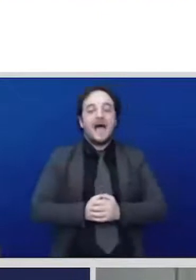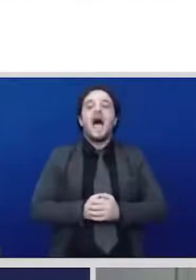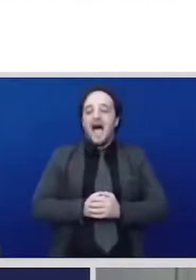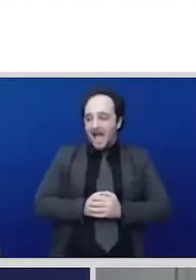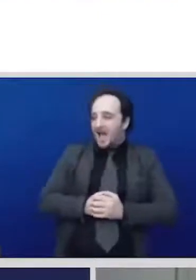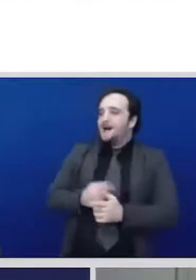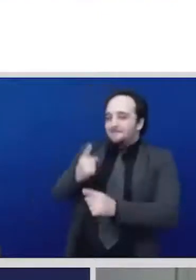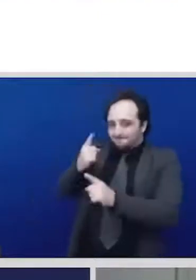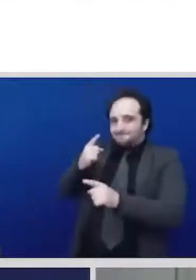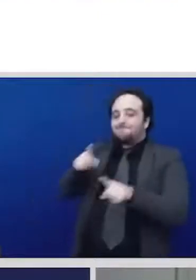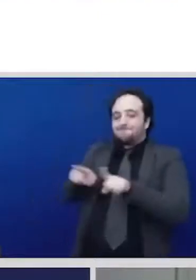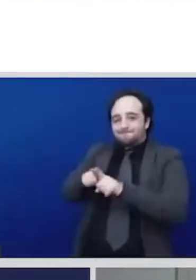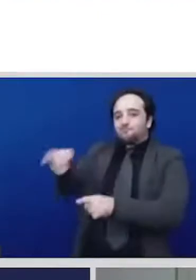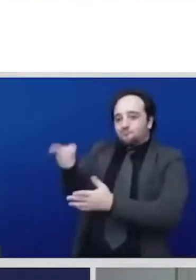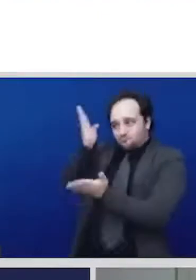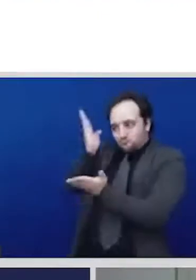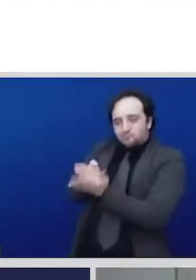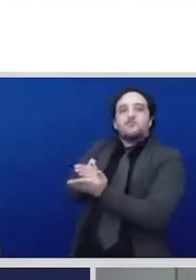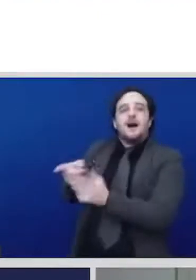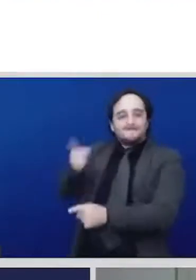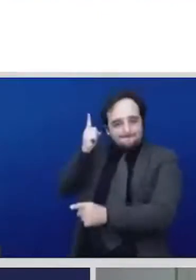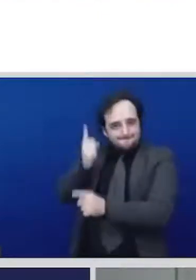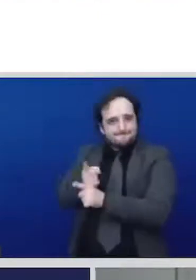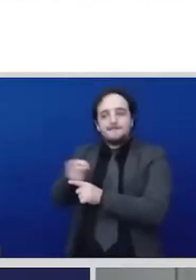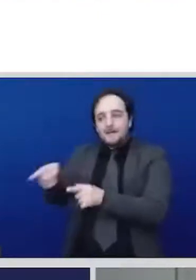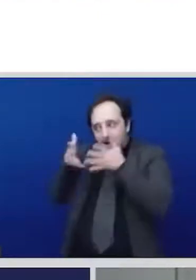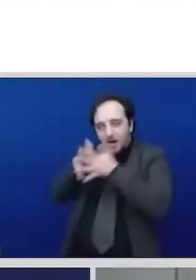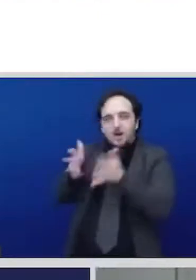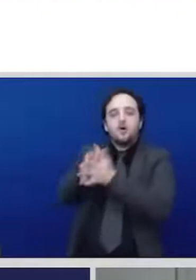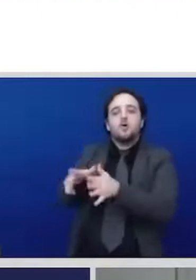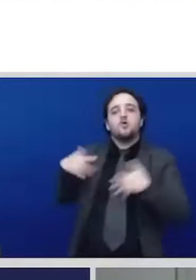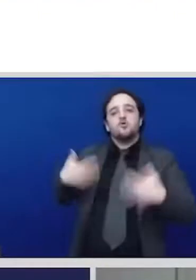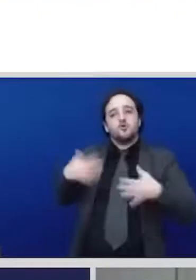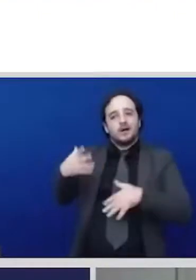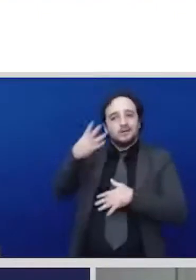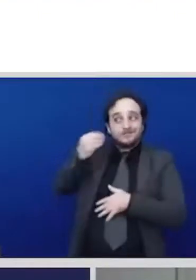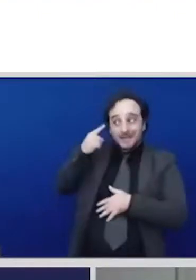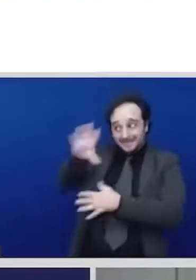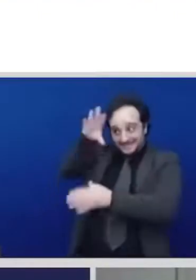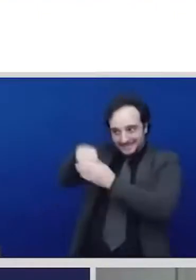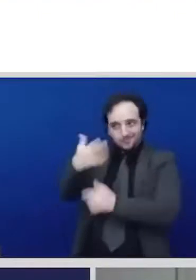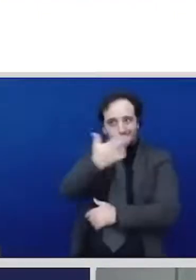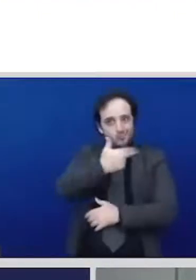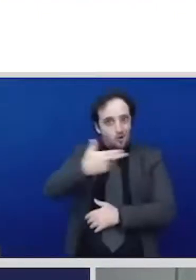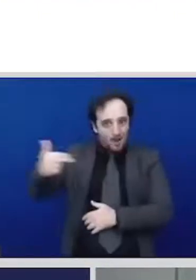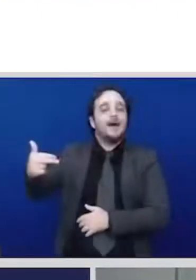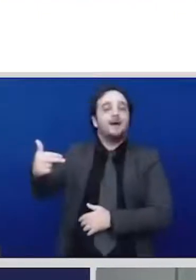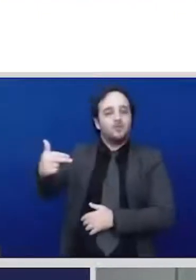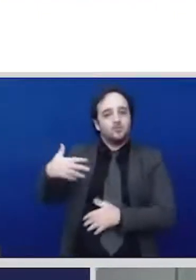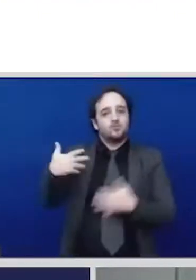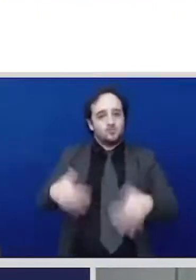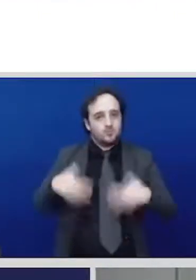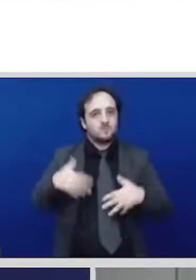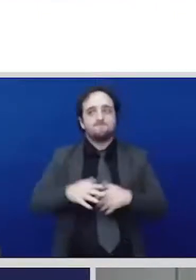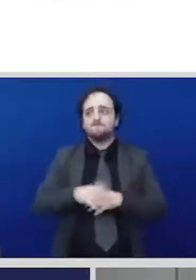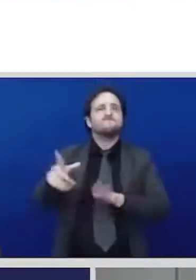are are is the kind of examples that we would like to end up you know in the second part I think these are precise recommendations